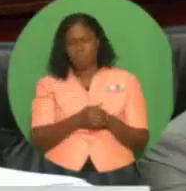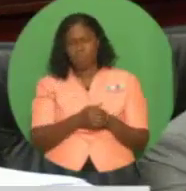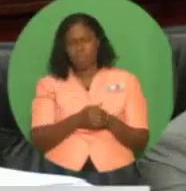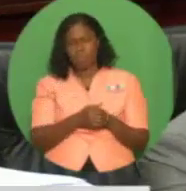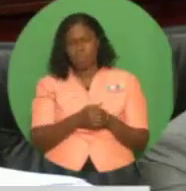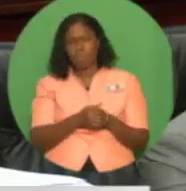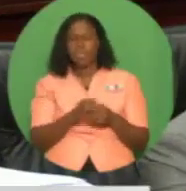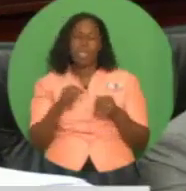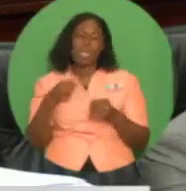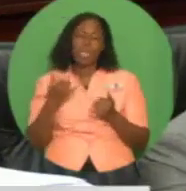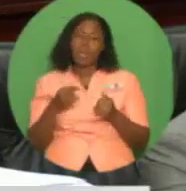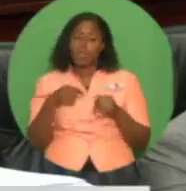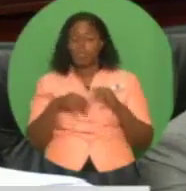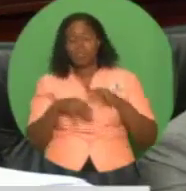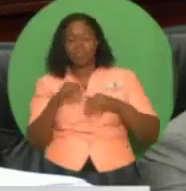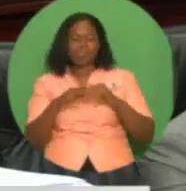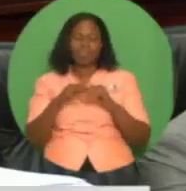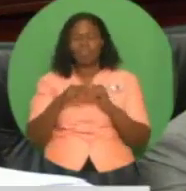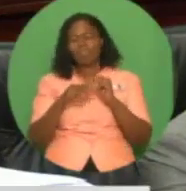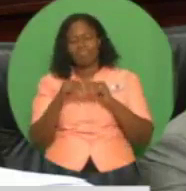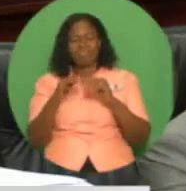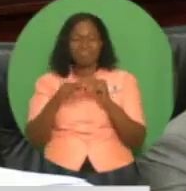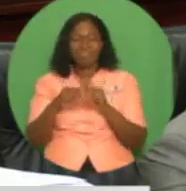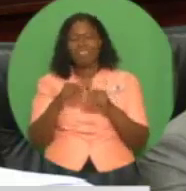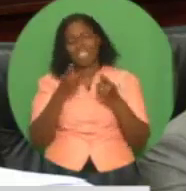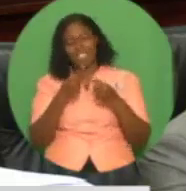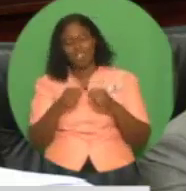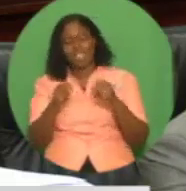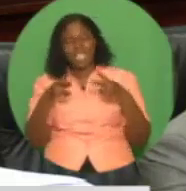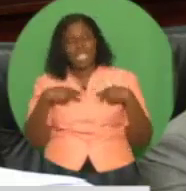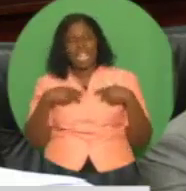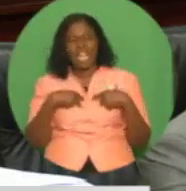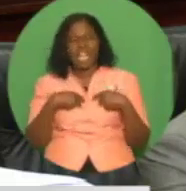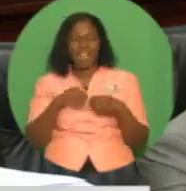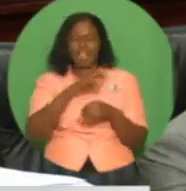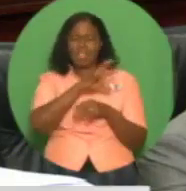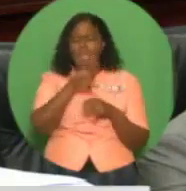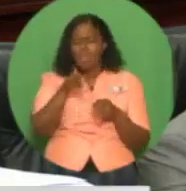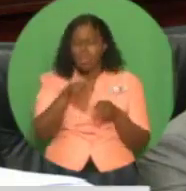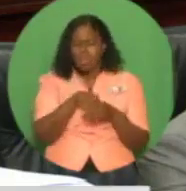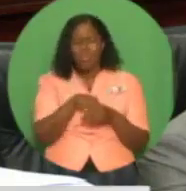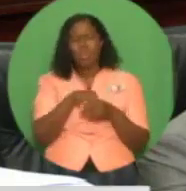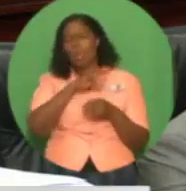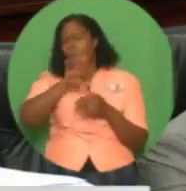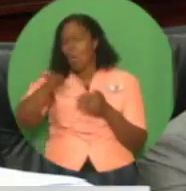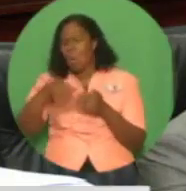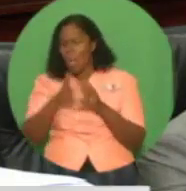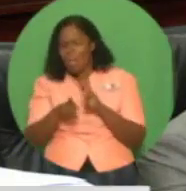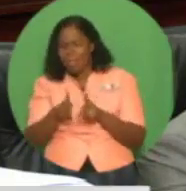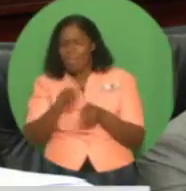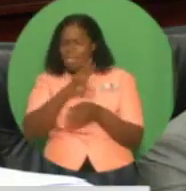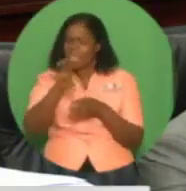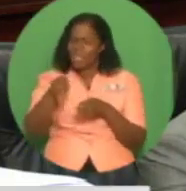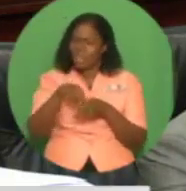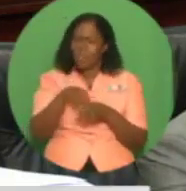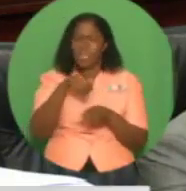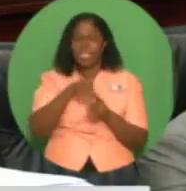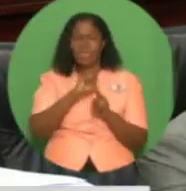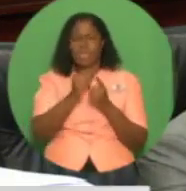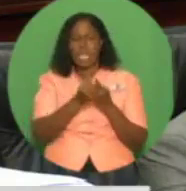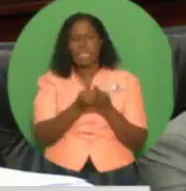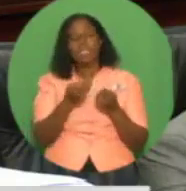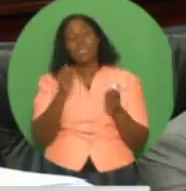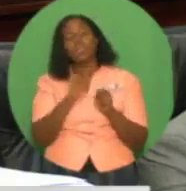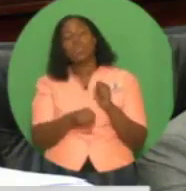continue to build an inclusive society, major allocation of expenditure for 2019 will be as follows. Education and